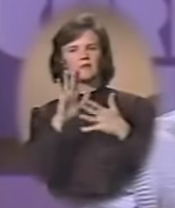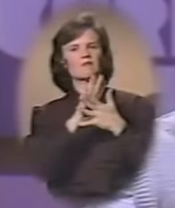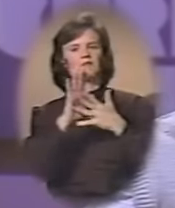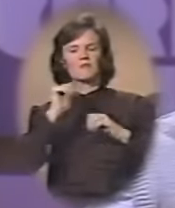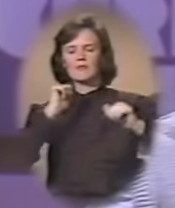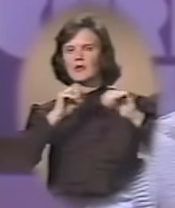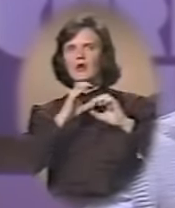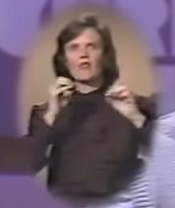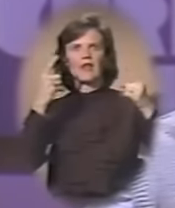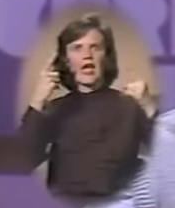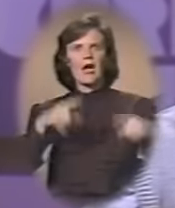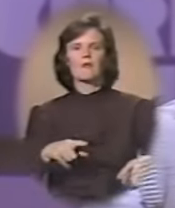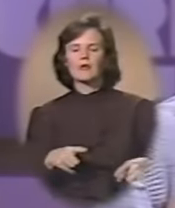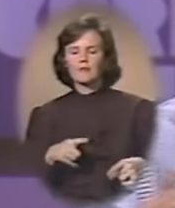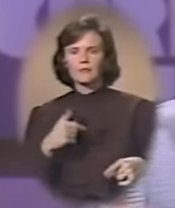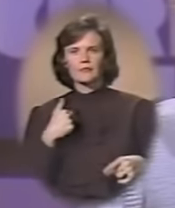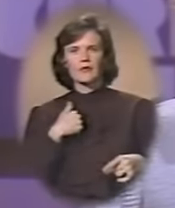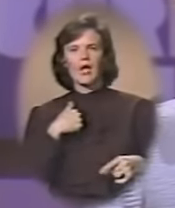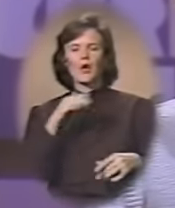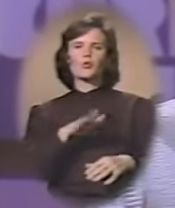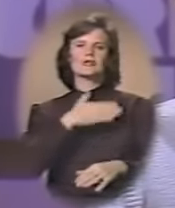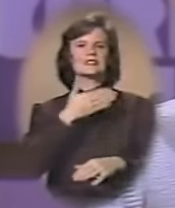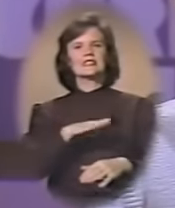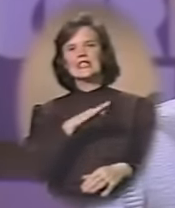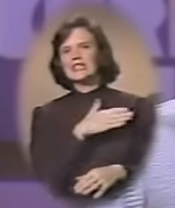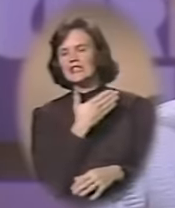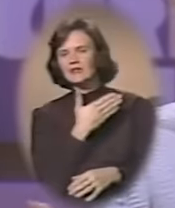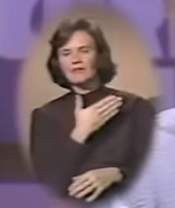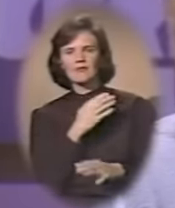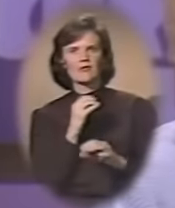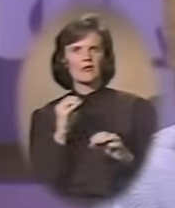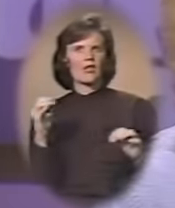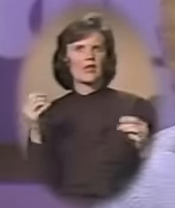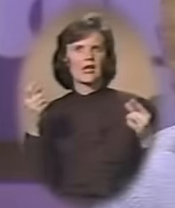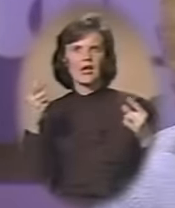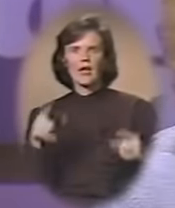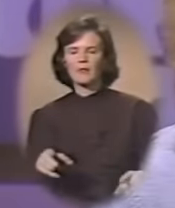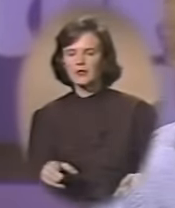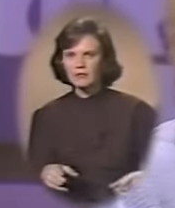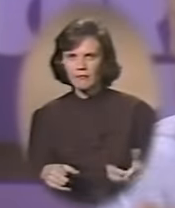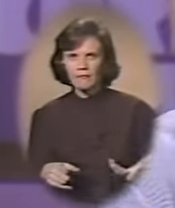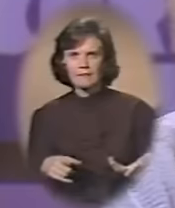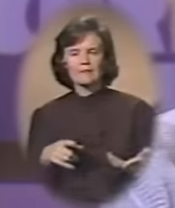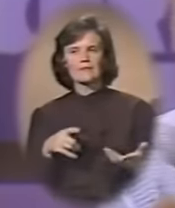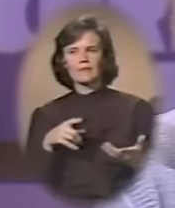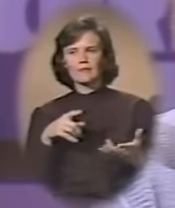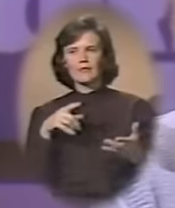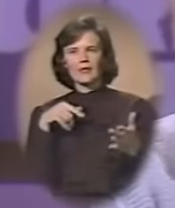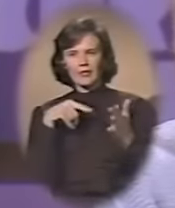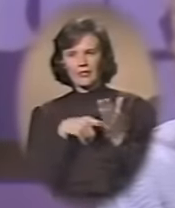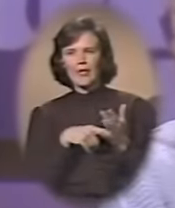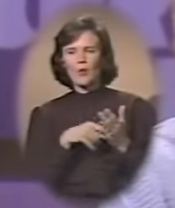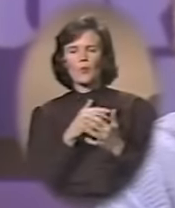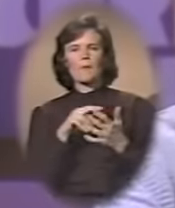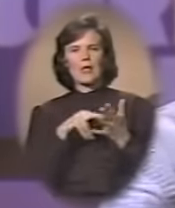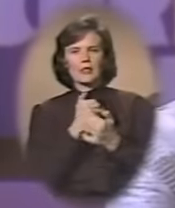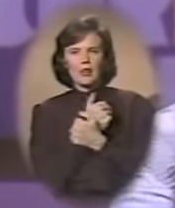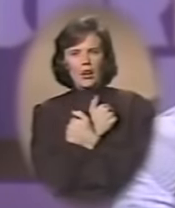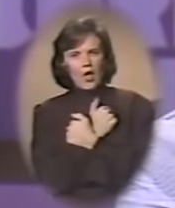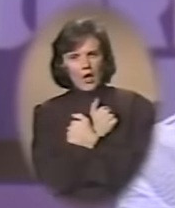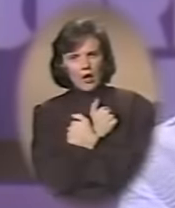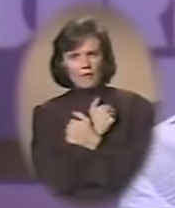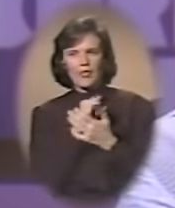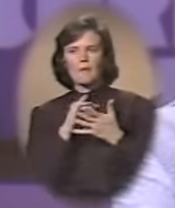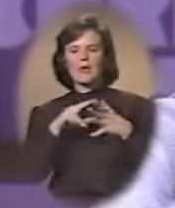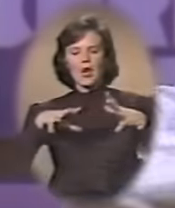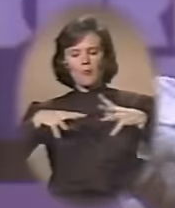and nothing happened. I would sing a song, and nothing happened. See, this was love. That was